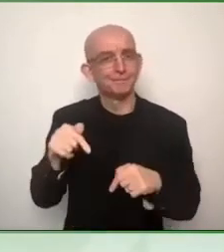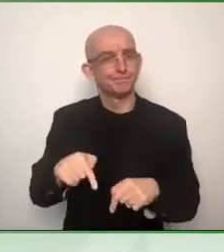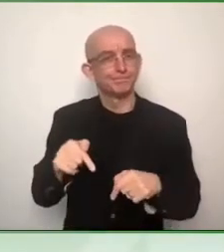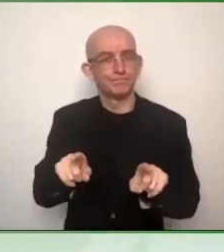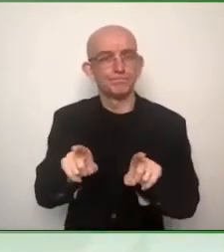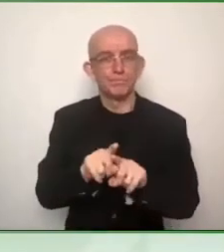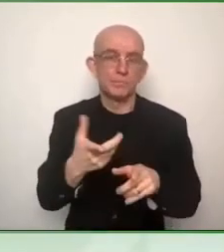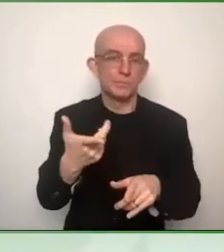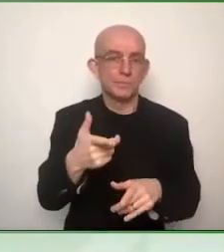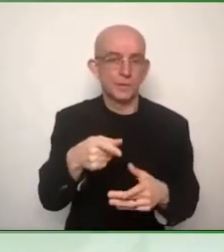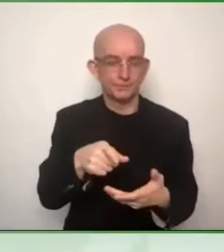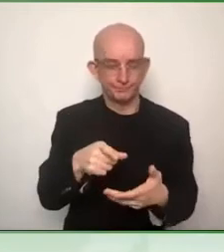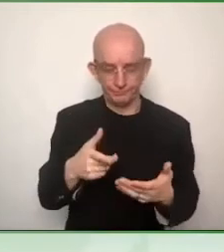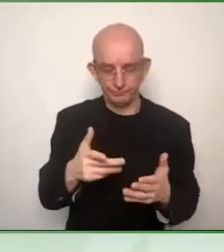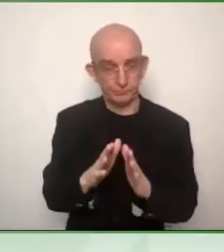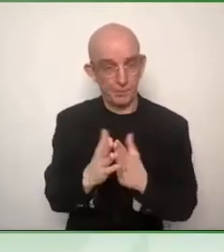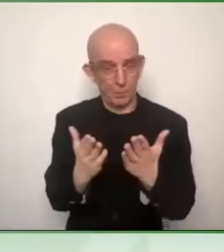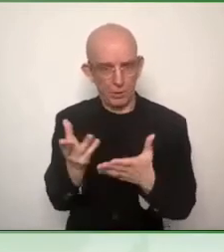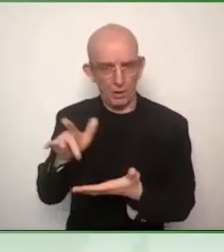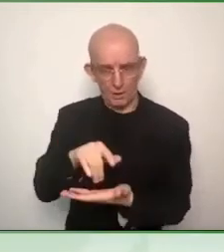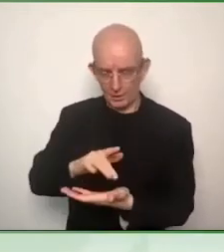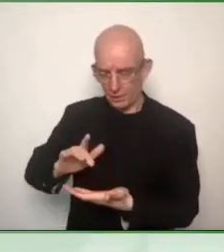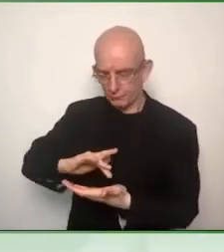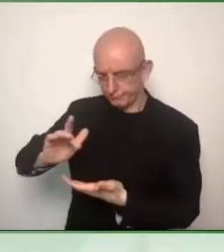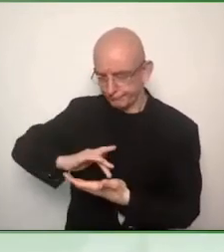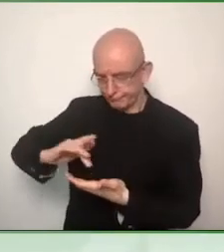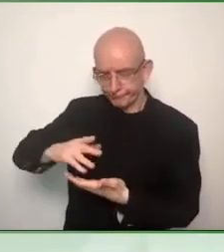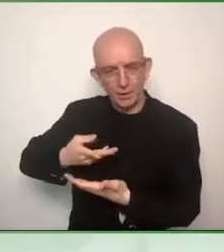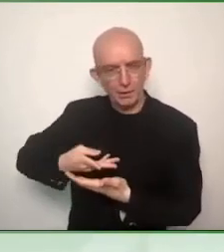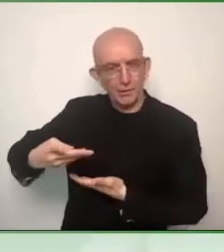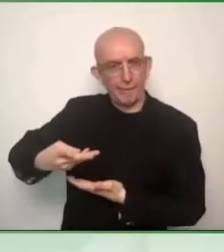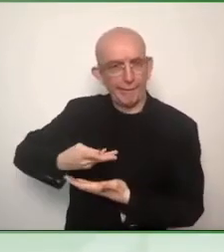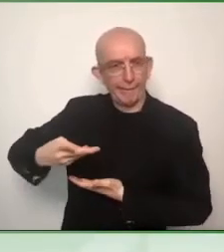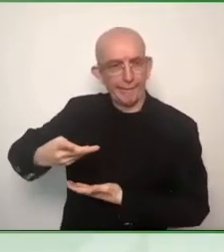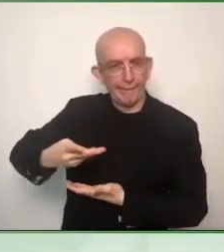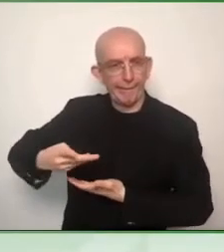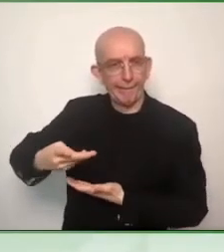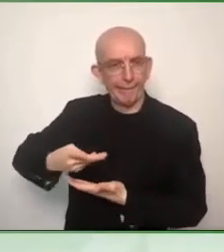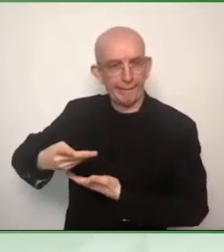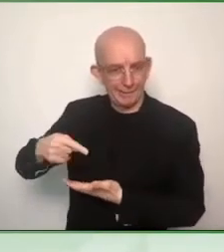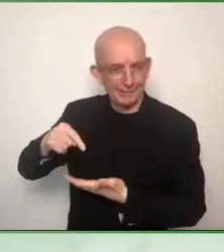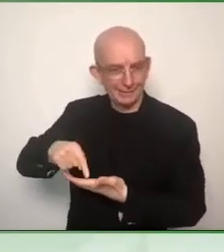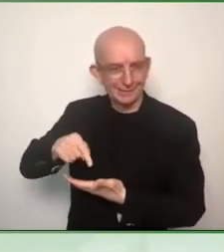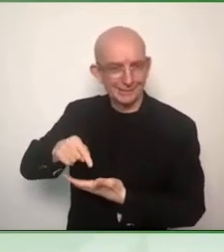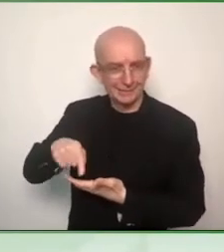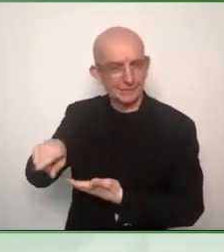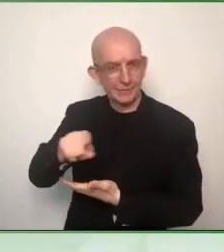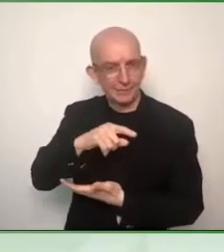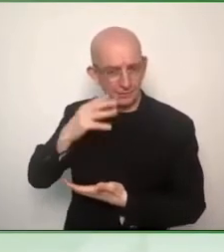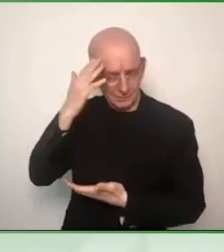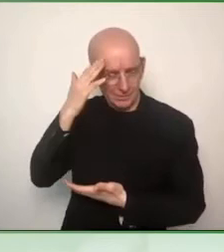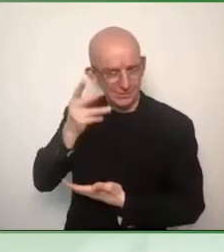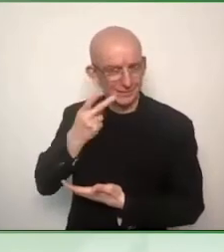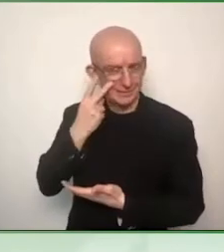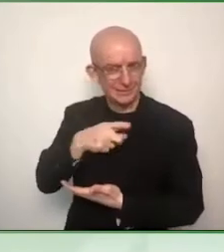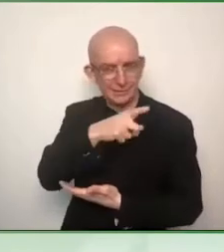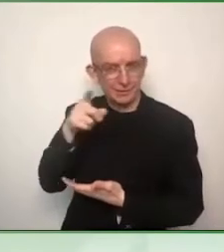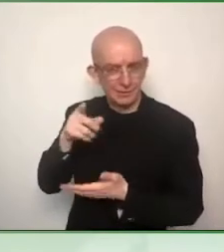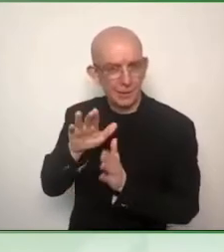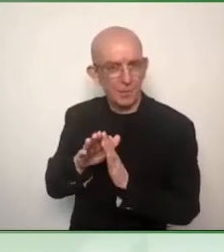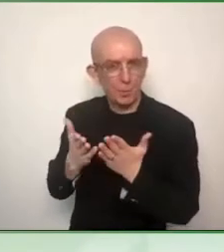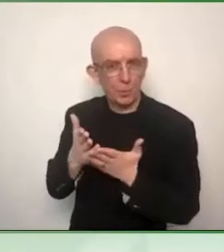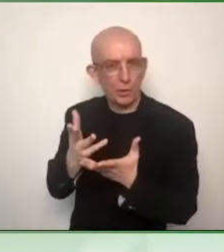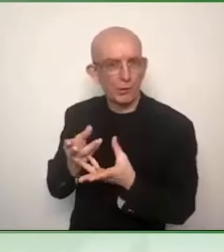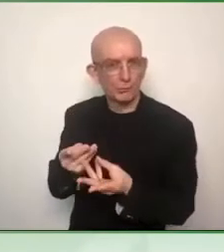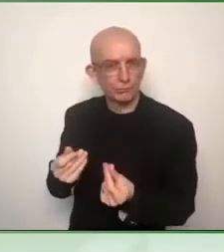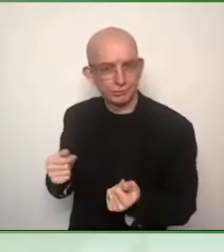files would be considered as an electronic book. And in this European legislation,